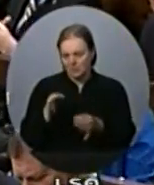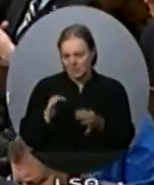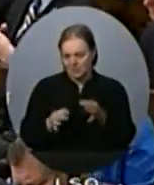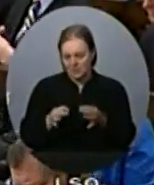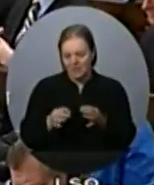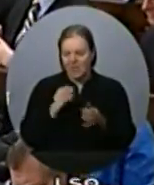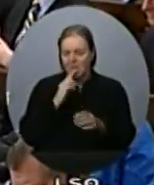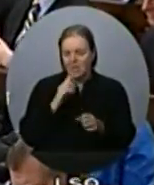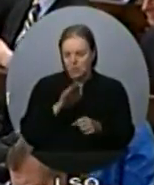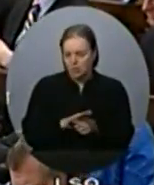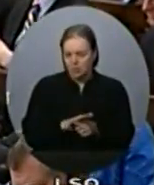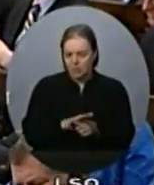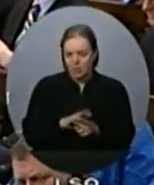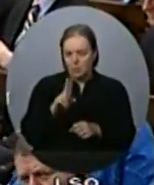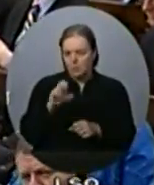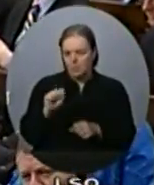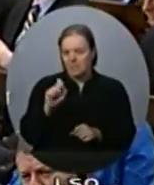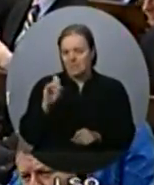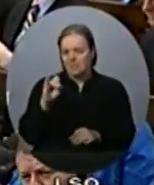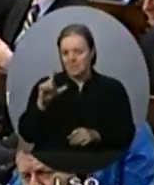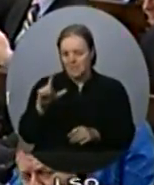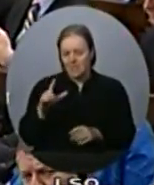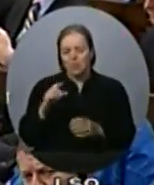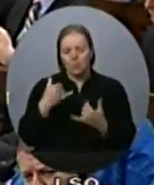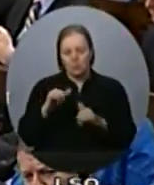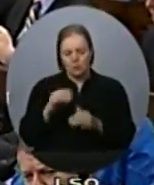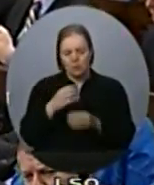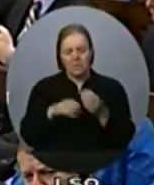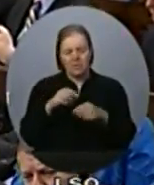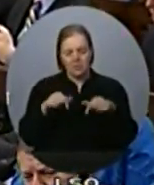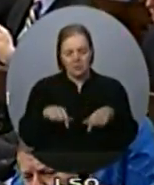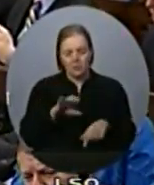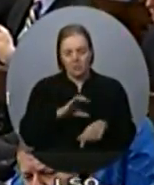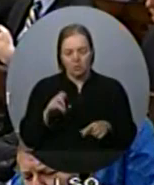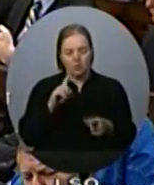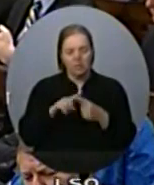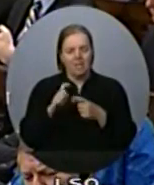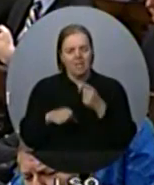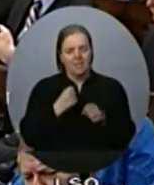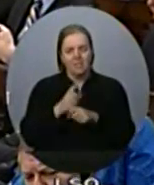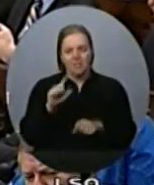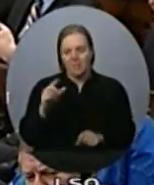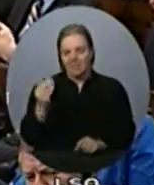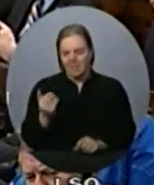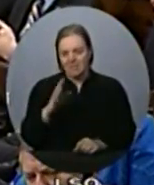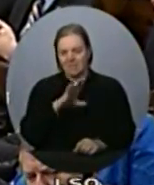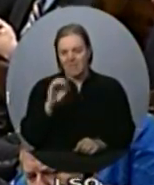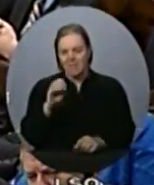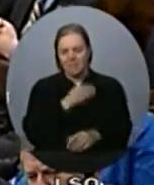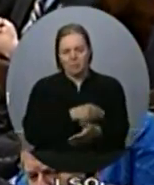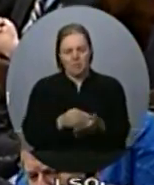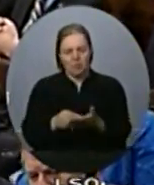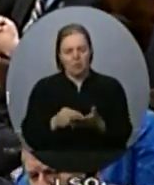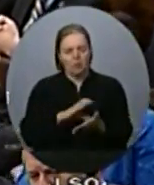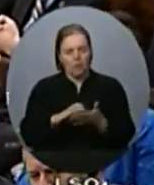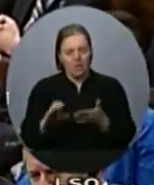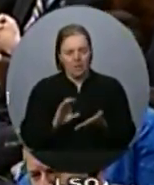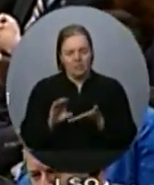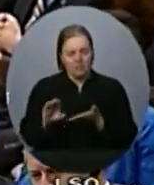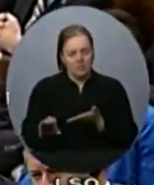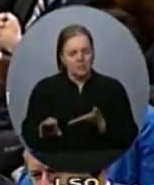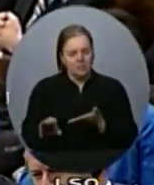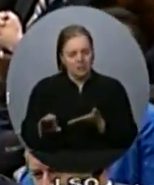operations in Canada until 2015, $50 million in capital investments above its original undertaking of